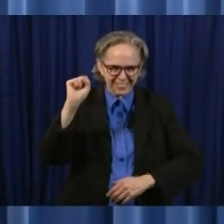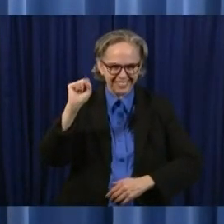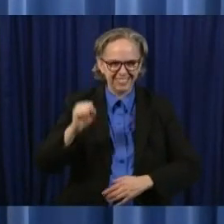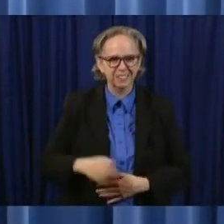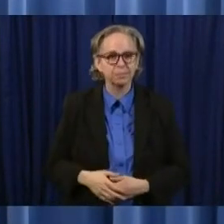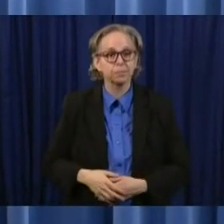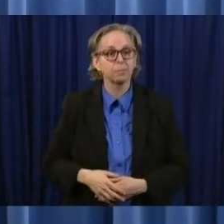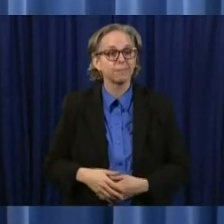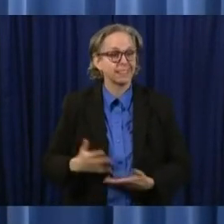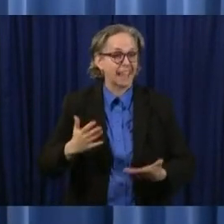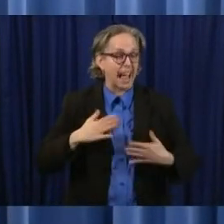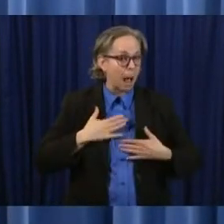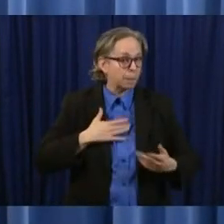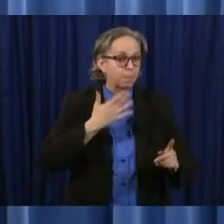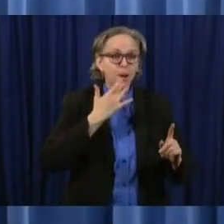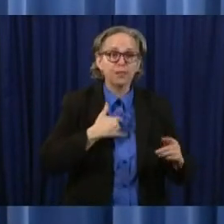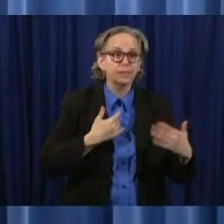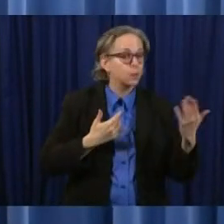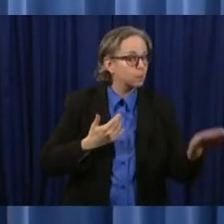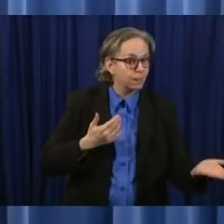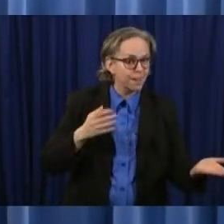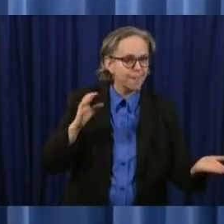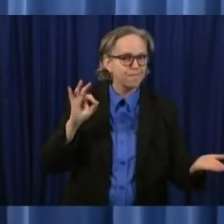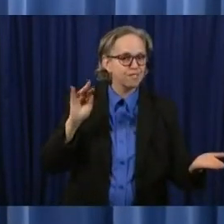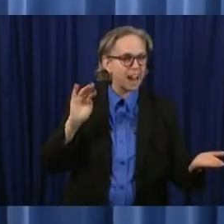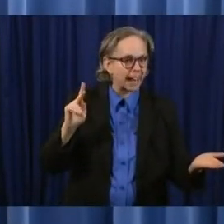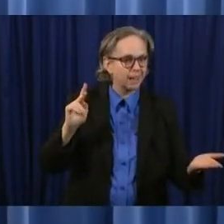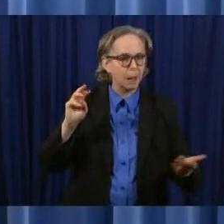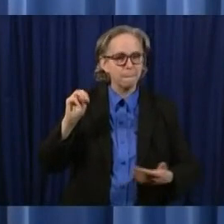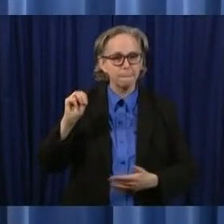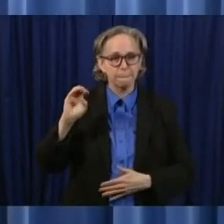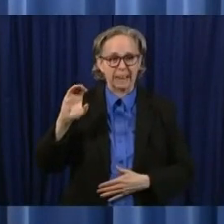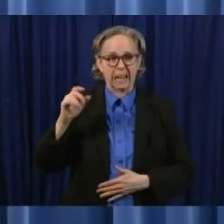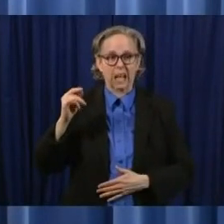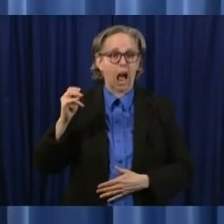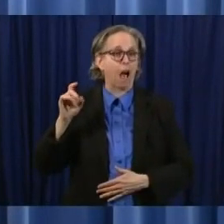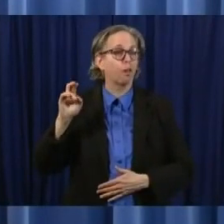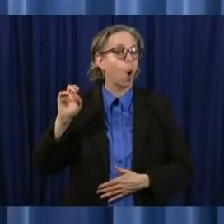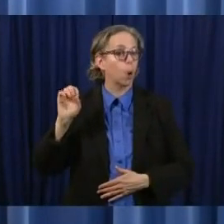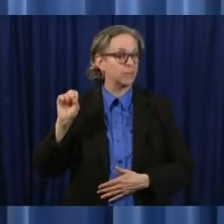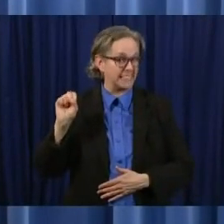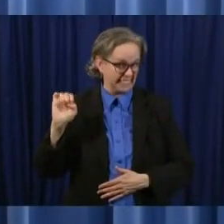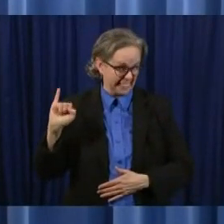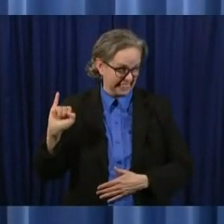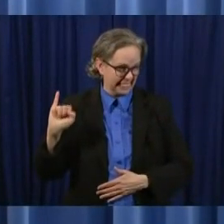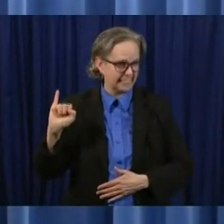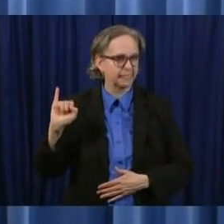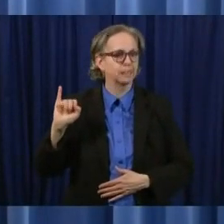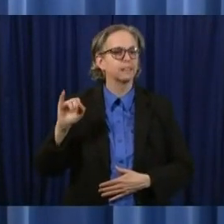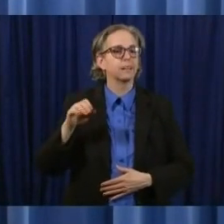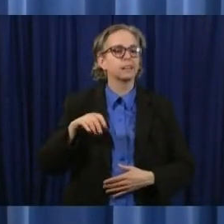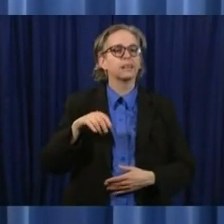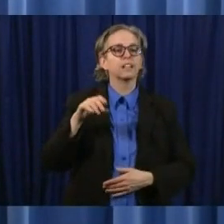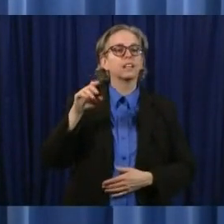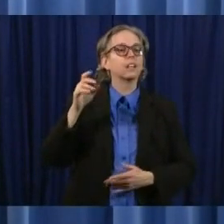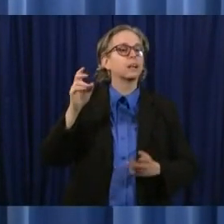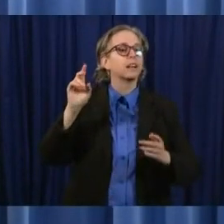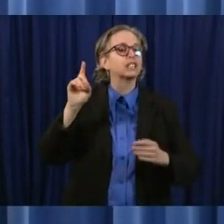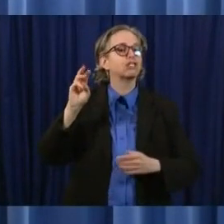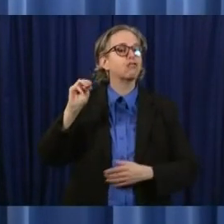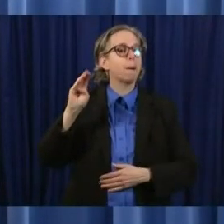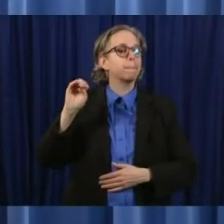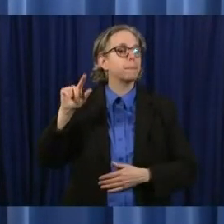Megalozzi who is the Trumbull County Health Commissioner and so happy birthday to Frank